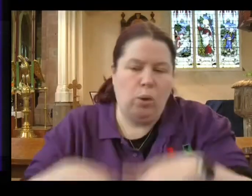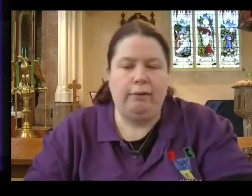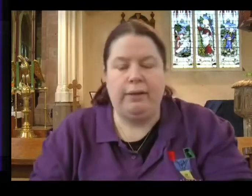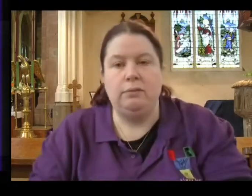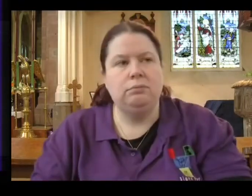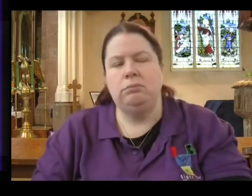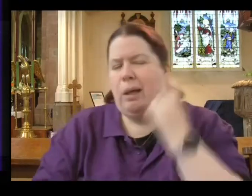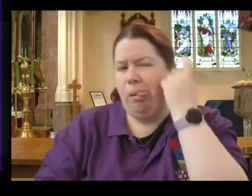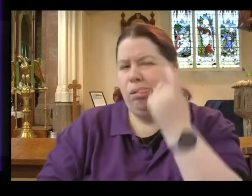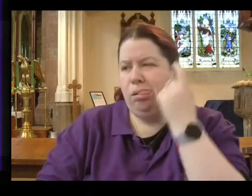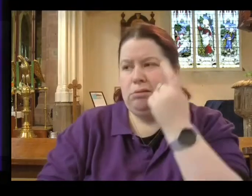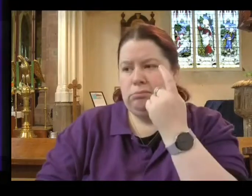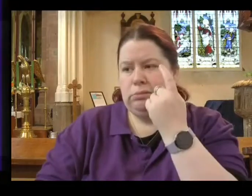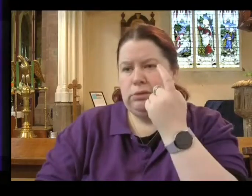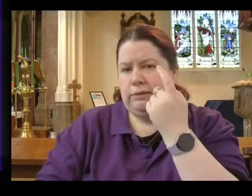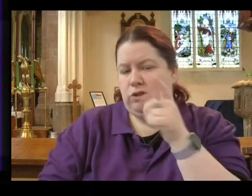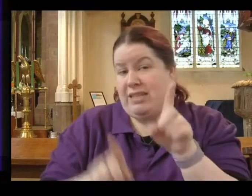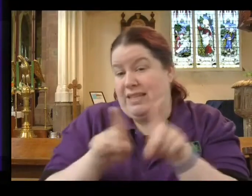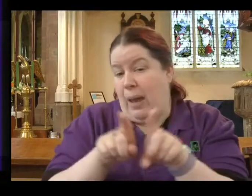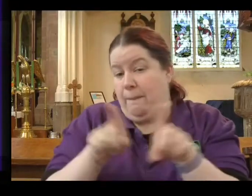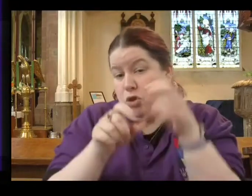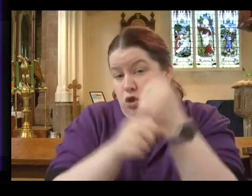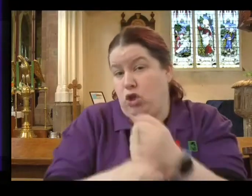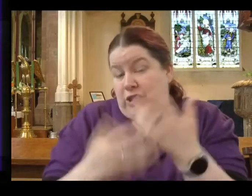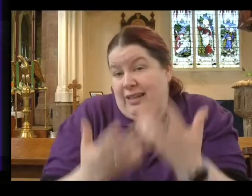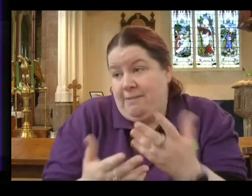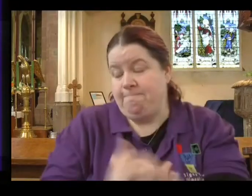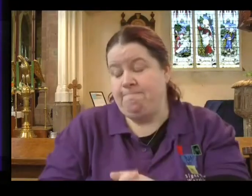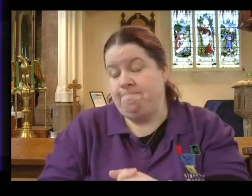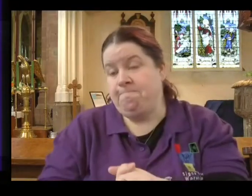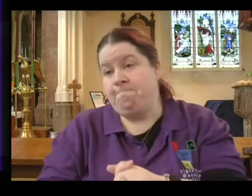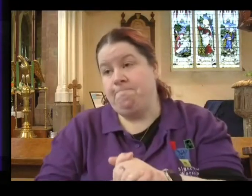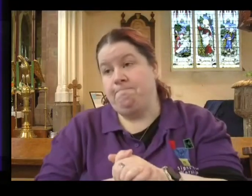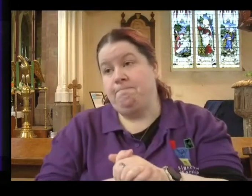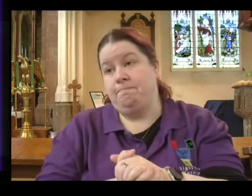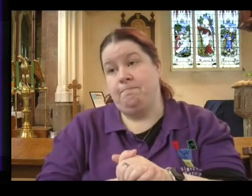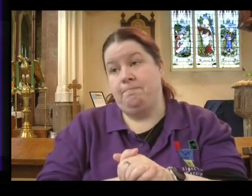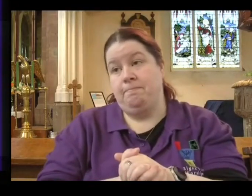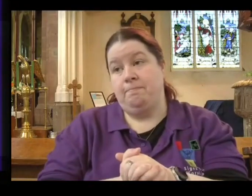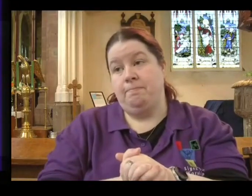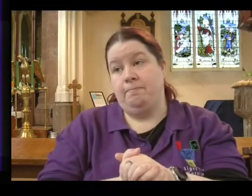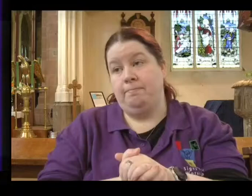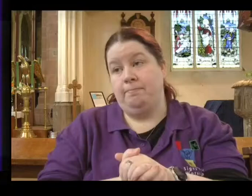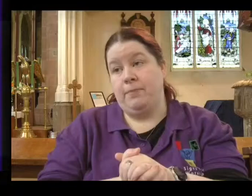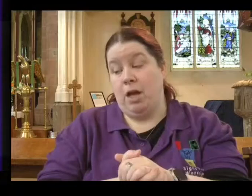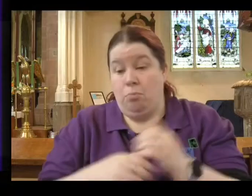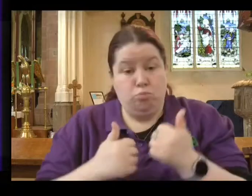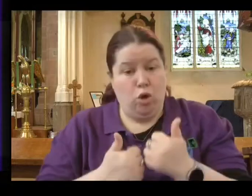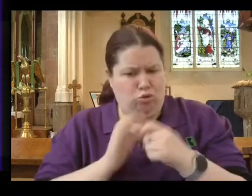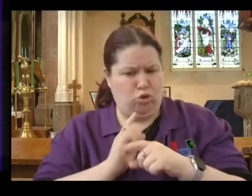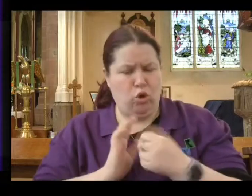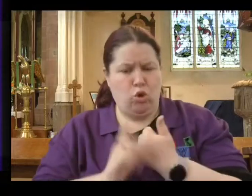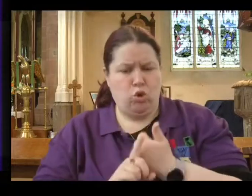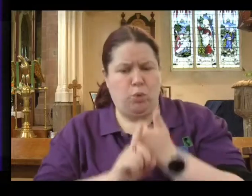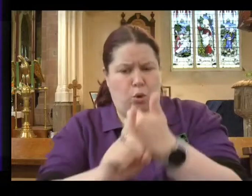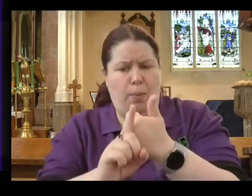that is true potentially of the church today. You I'm a big fan of using modern culture to